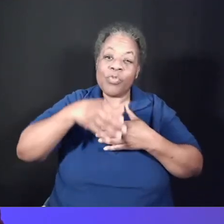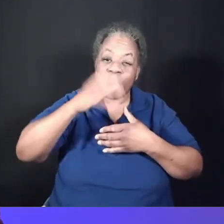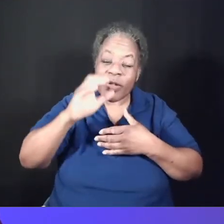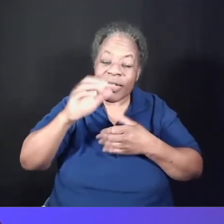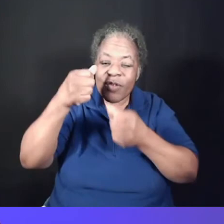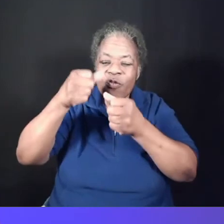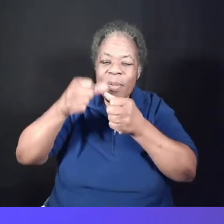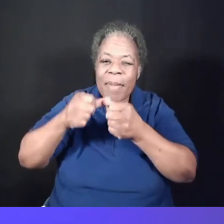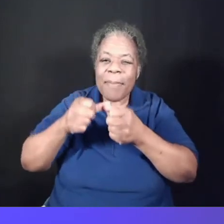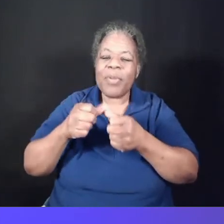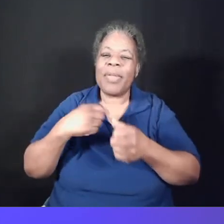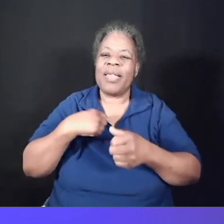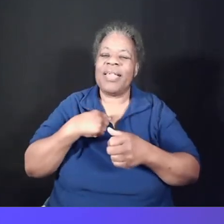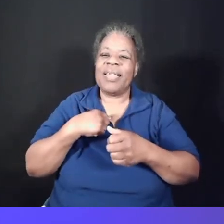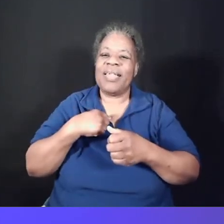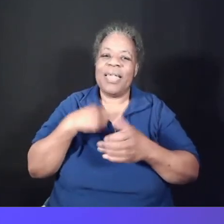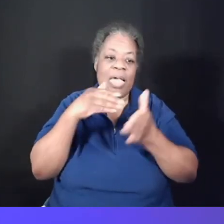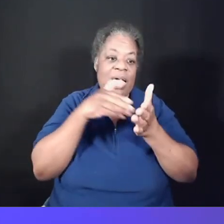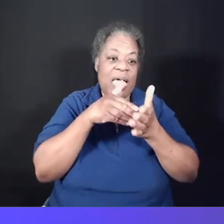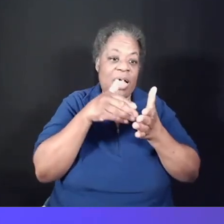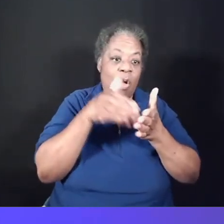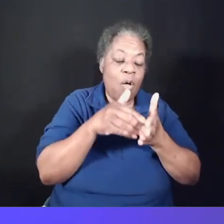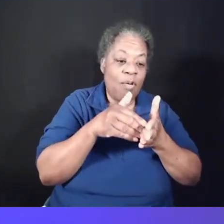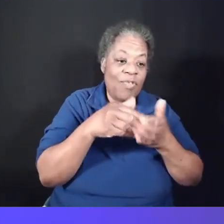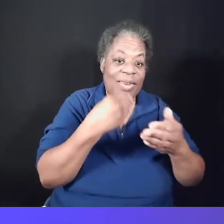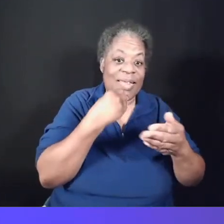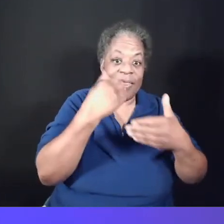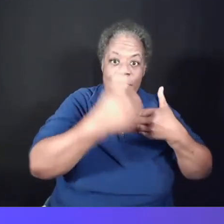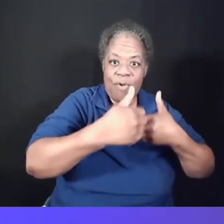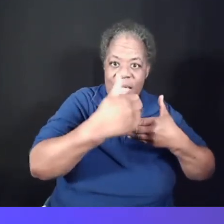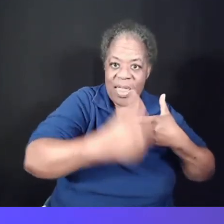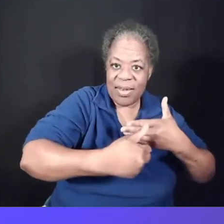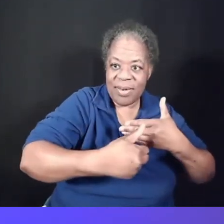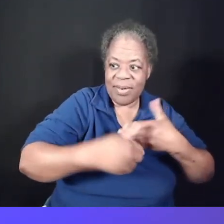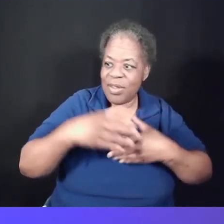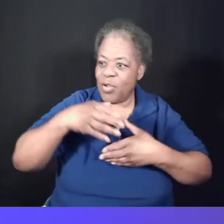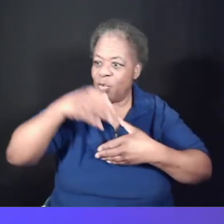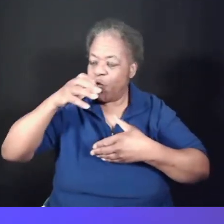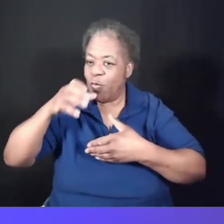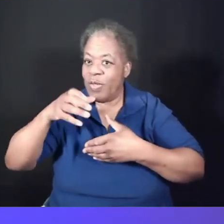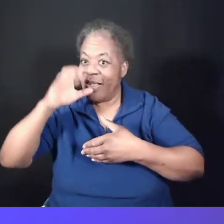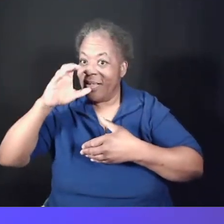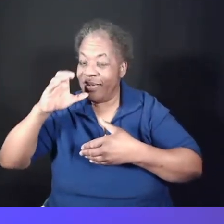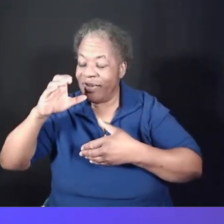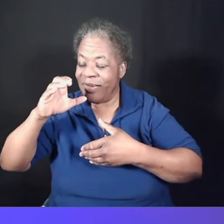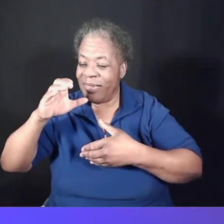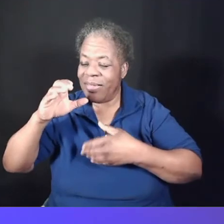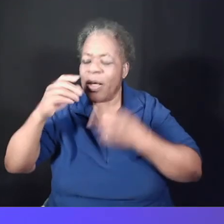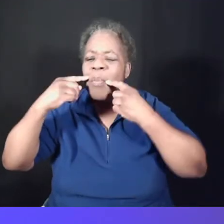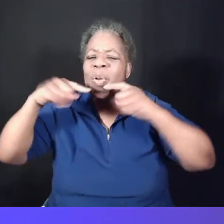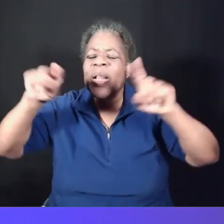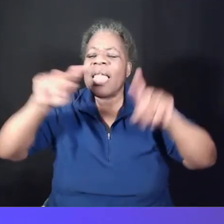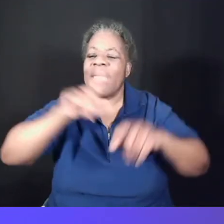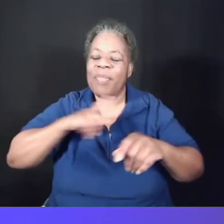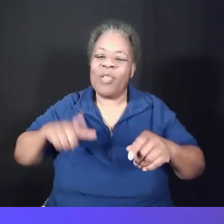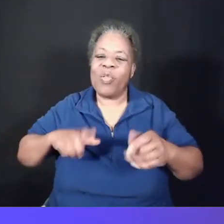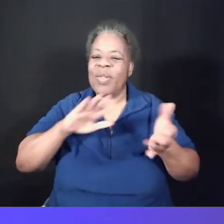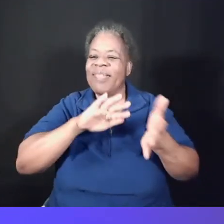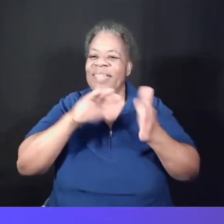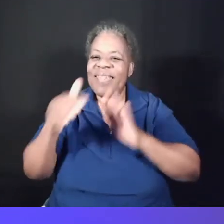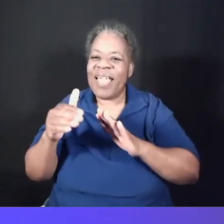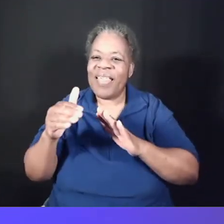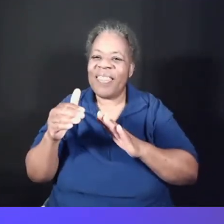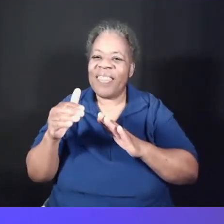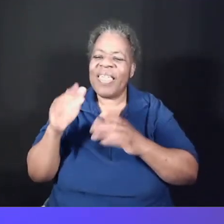for as often as you eat this bread and you drink this cup you proclaim the Lord's death until he comes.